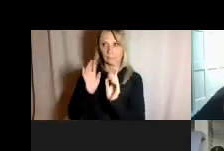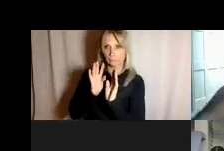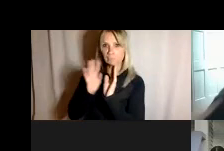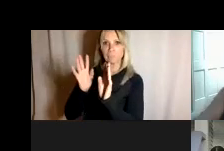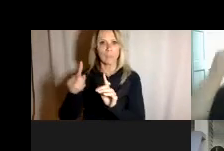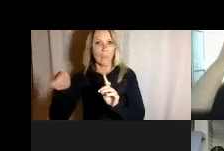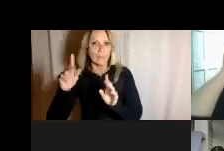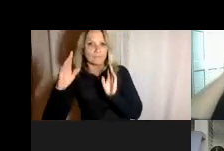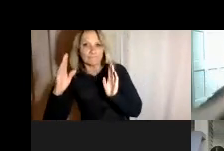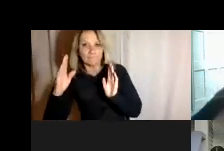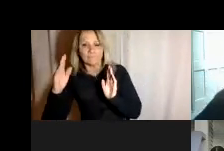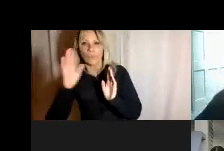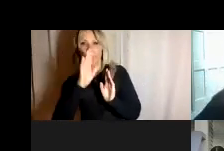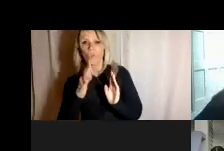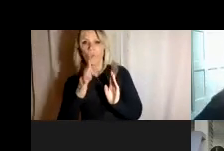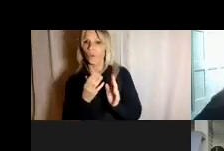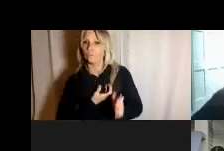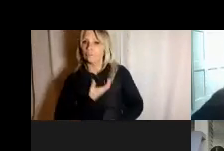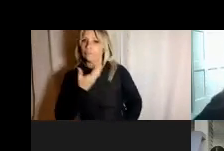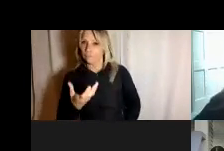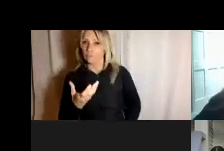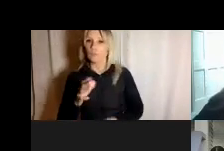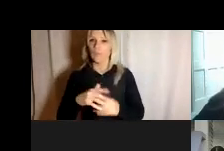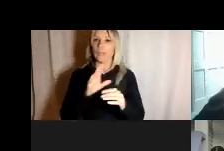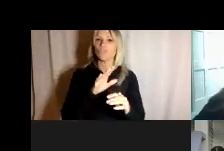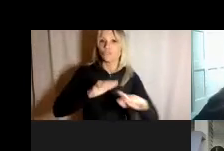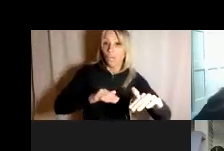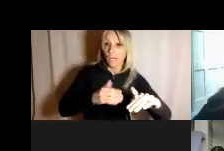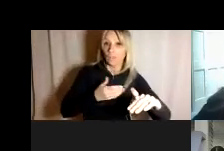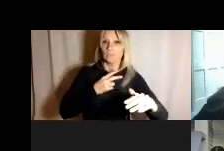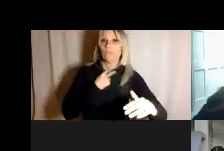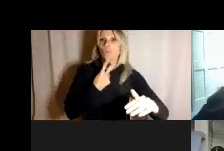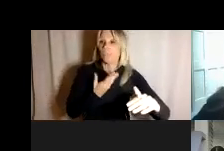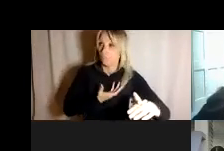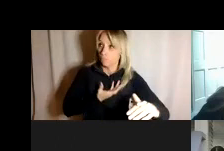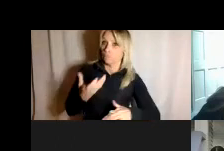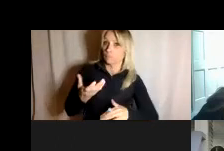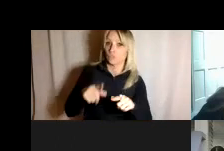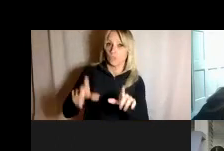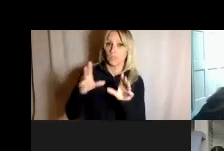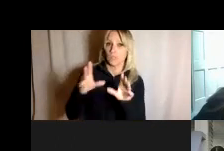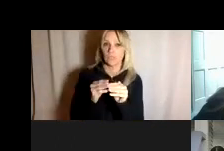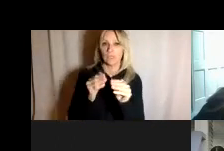and then we're going to talk really briefly about what to do after the meeting um